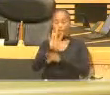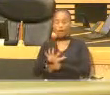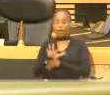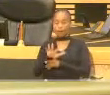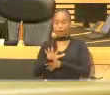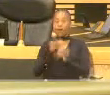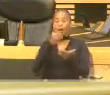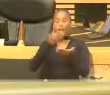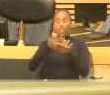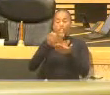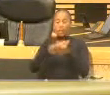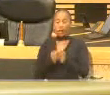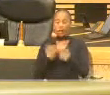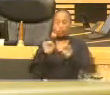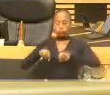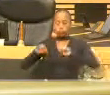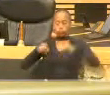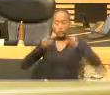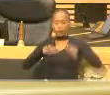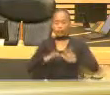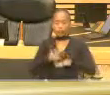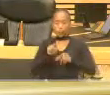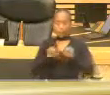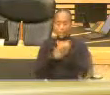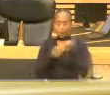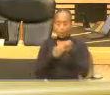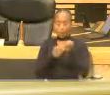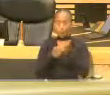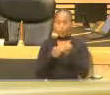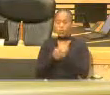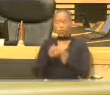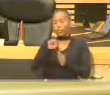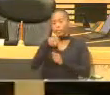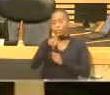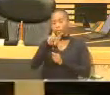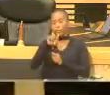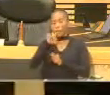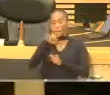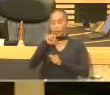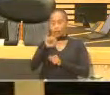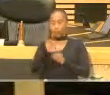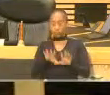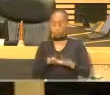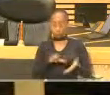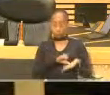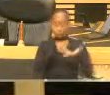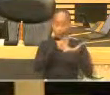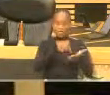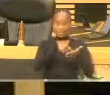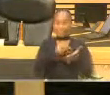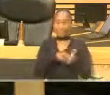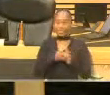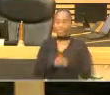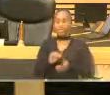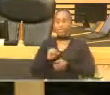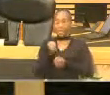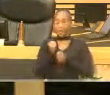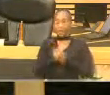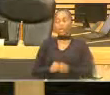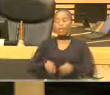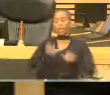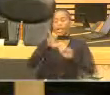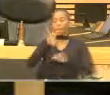were approved for support for the spousal support scheme, and that resulted in saving 840 jobs.